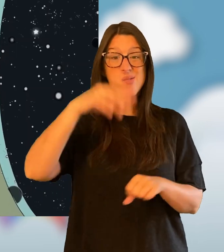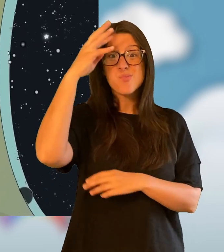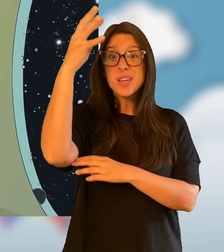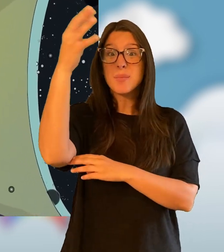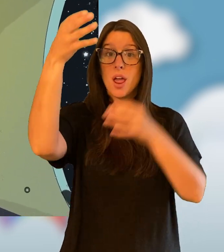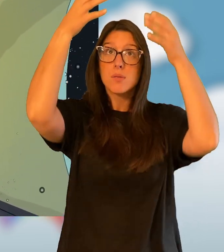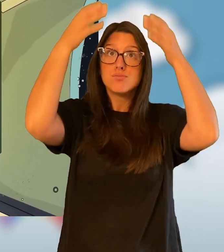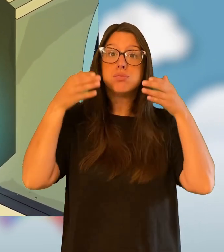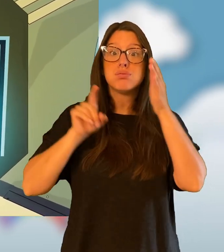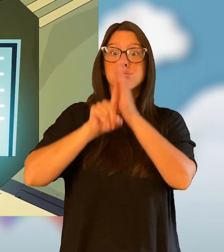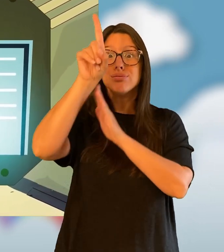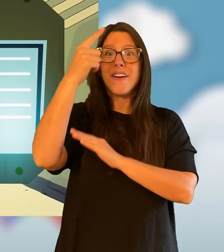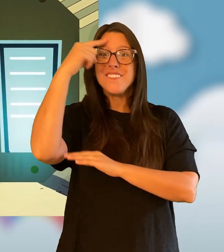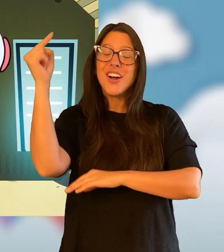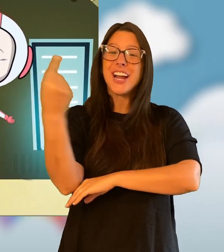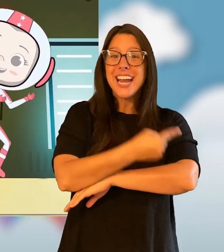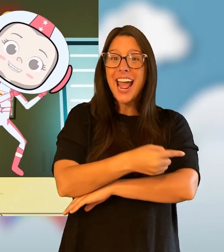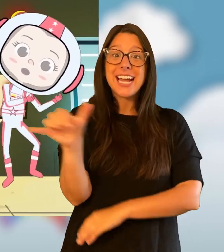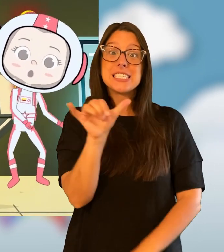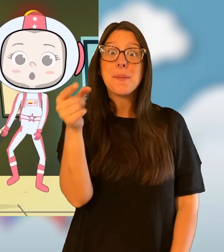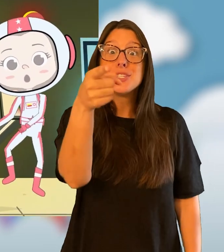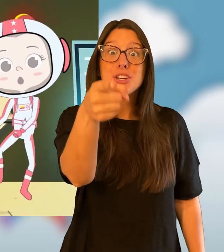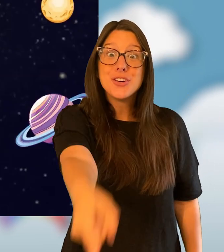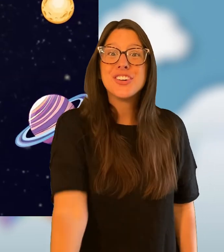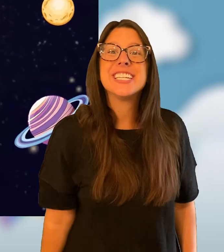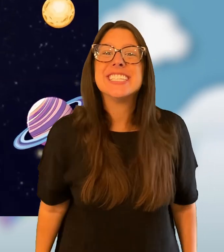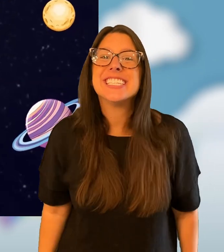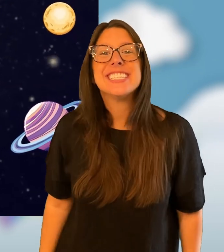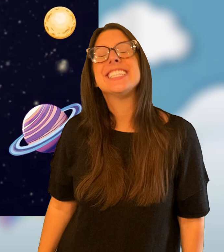Can we be astronauts for a day like you?